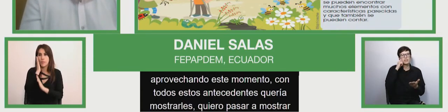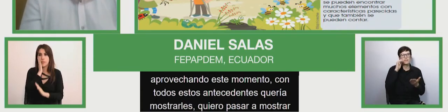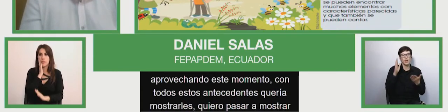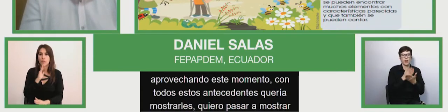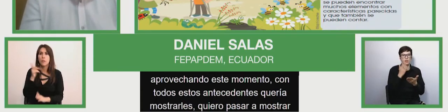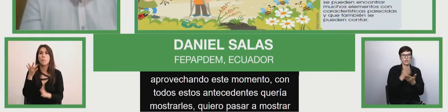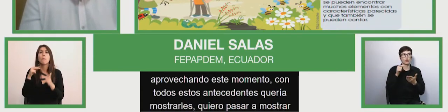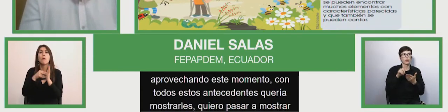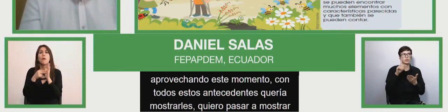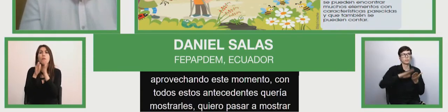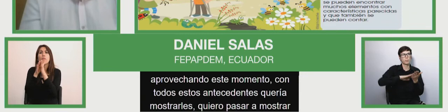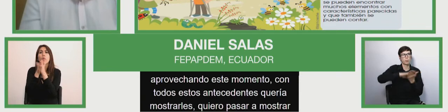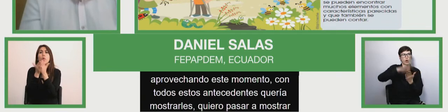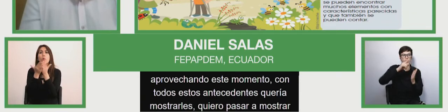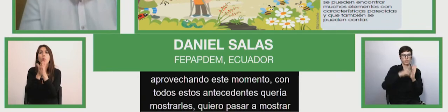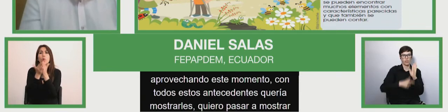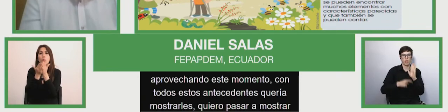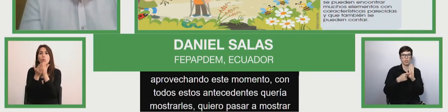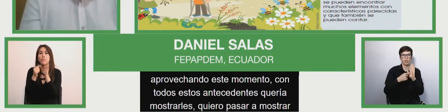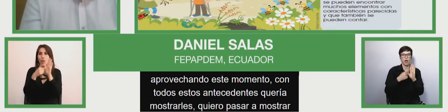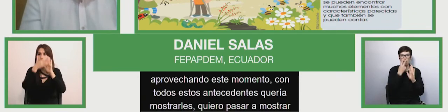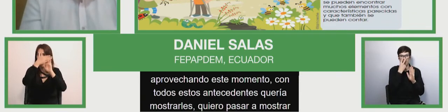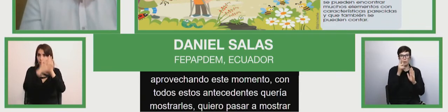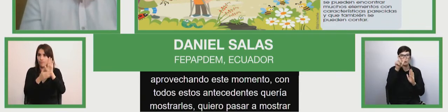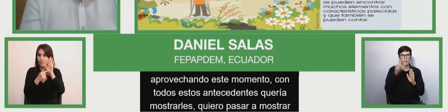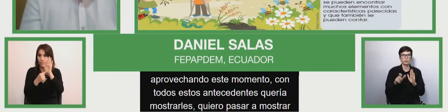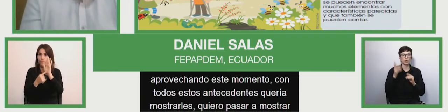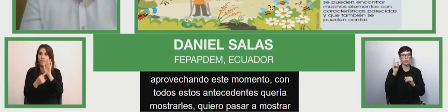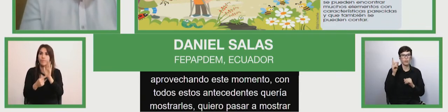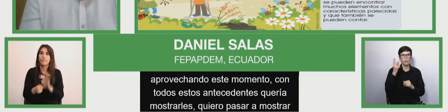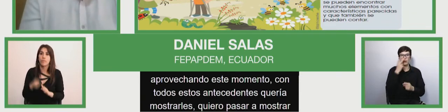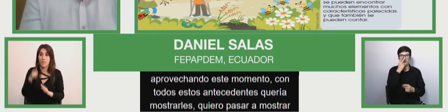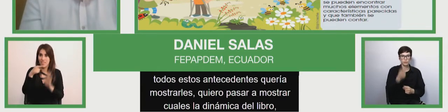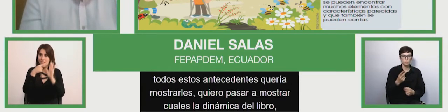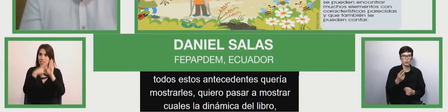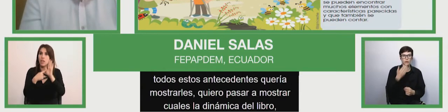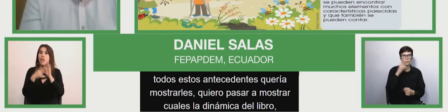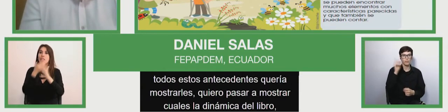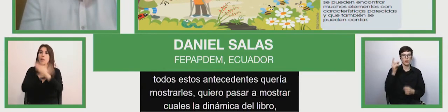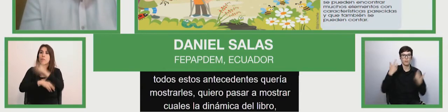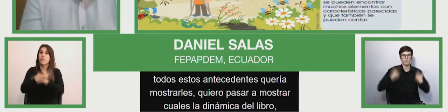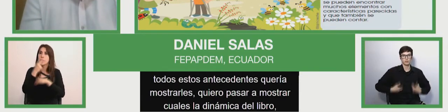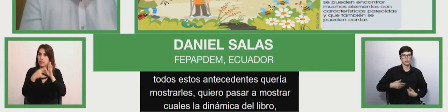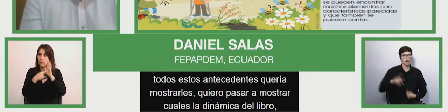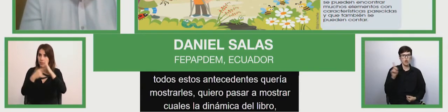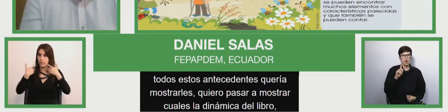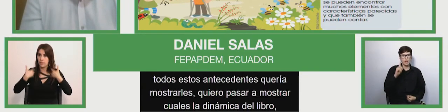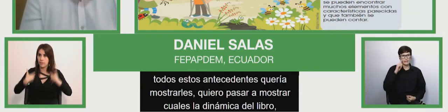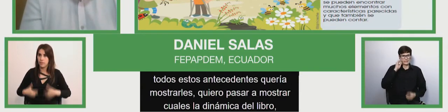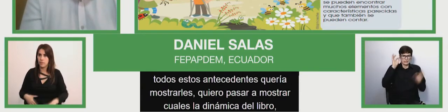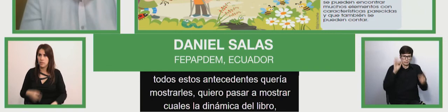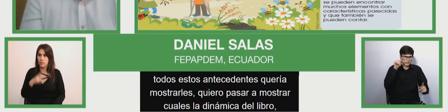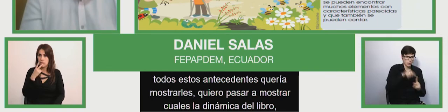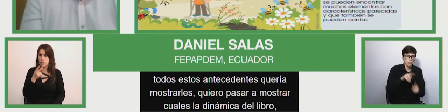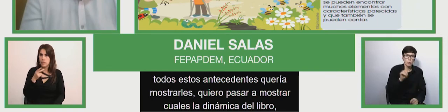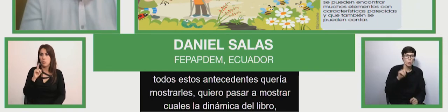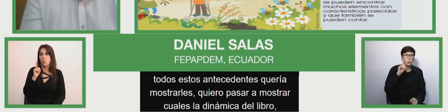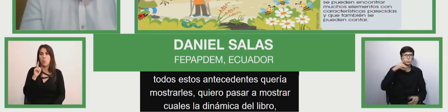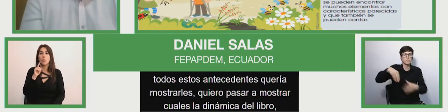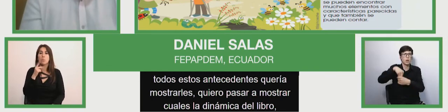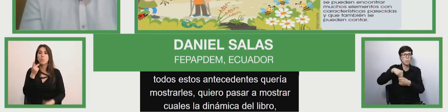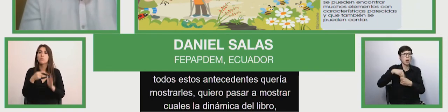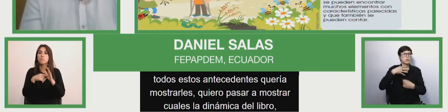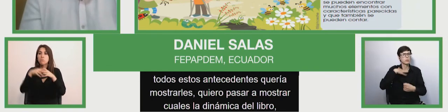where we see the person with physical and visual discapacity although not to get towards other parts of discussion and they're there